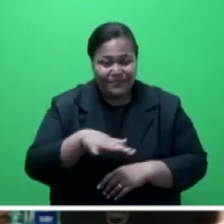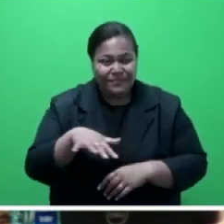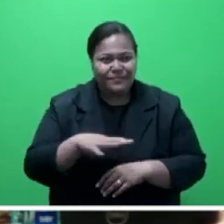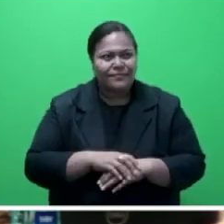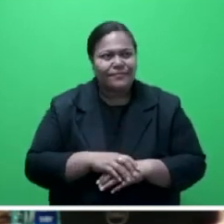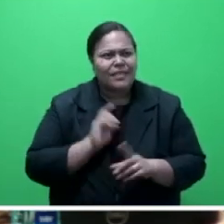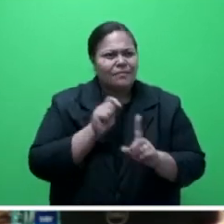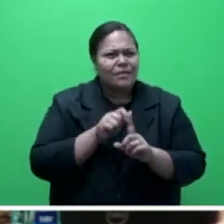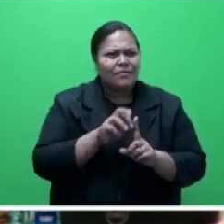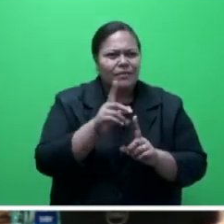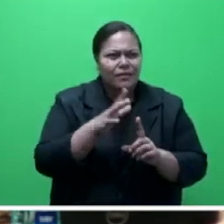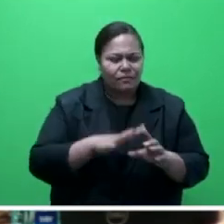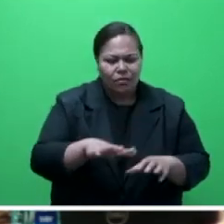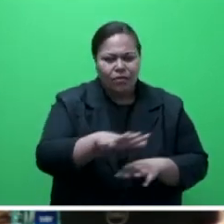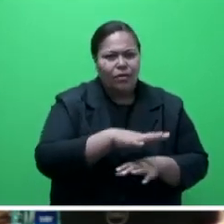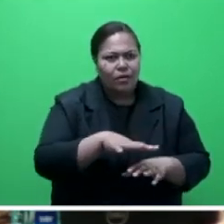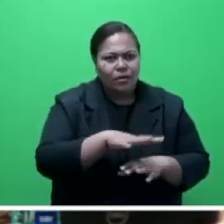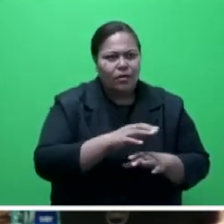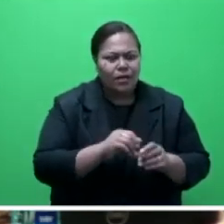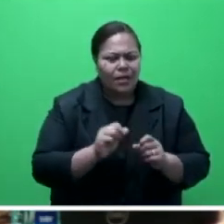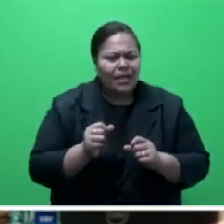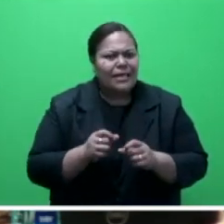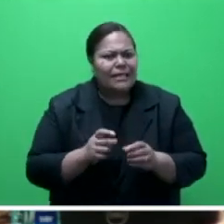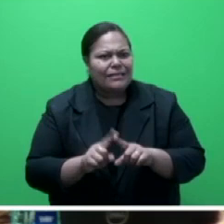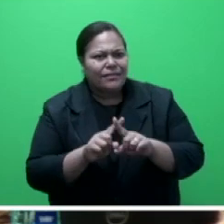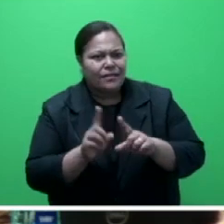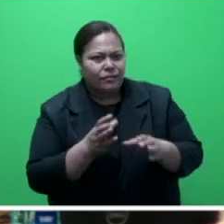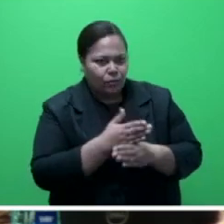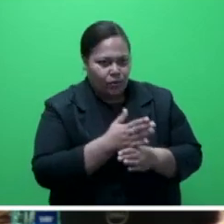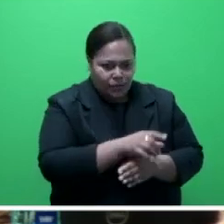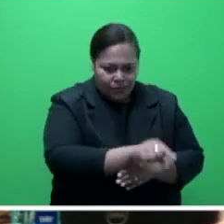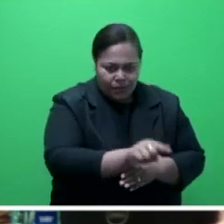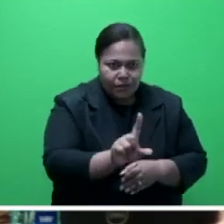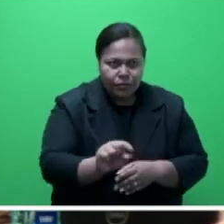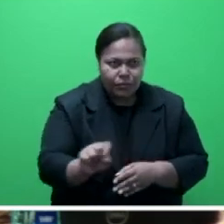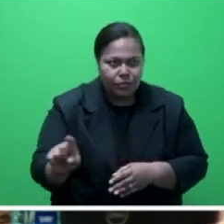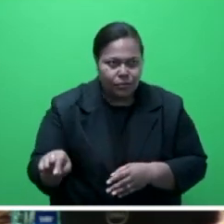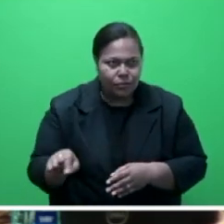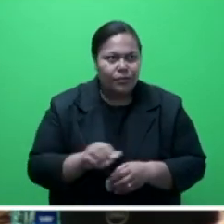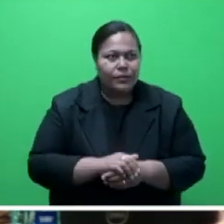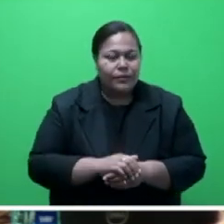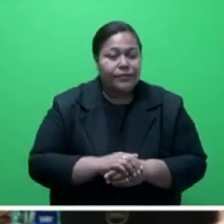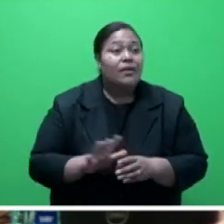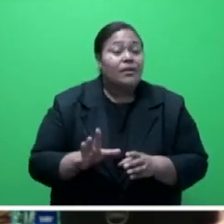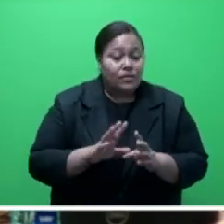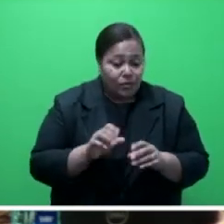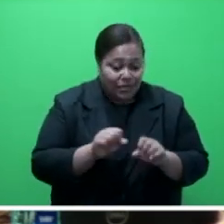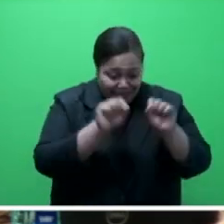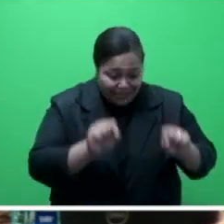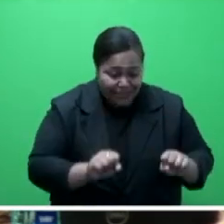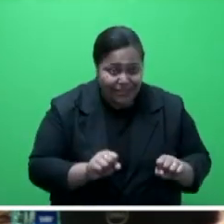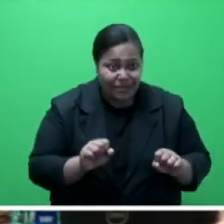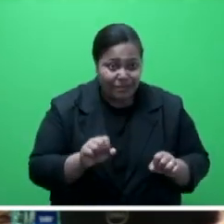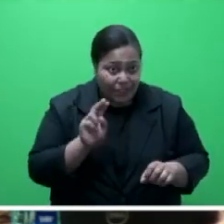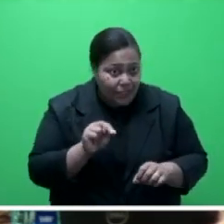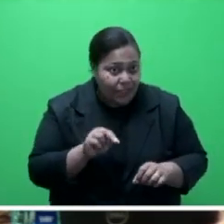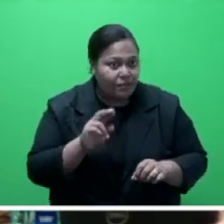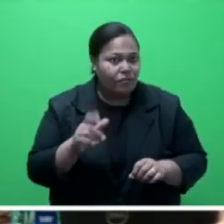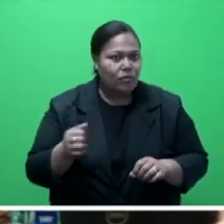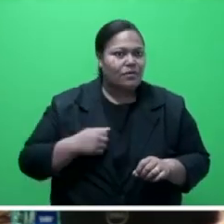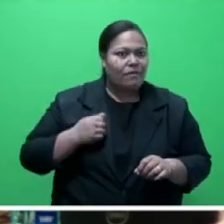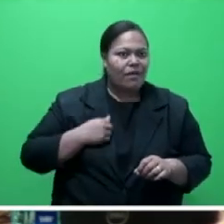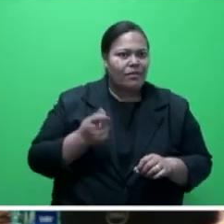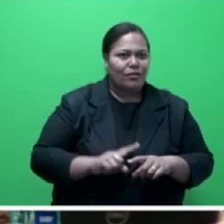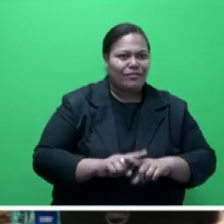migration pathway of Canaceans. The ecological connectivity and integrative ecosystems that are essential for the survival and well-being of